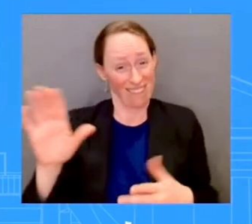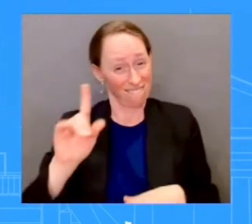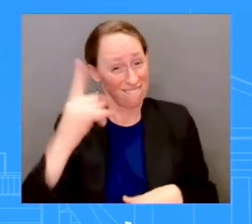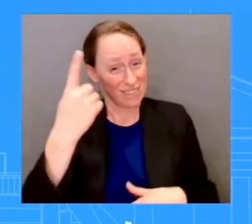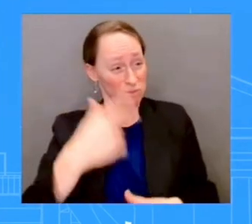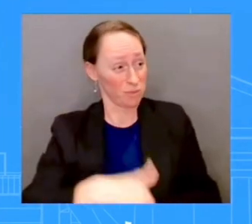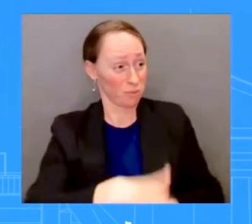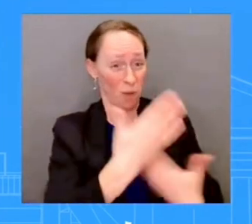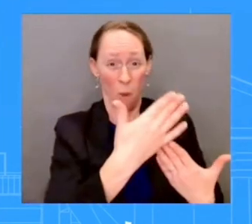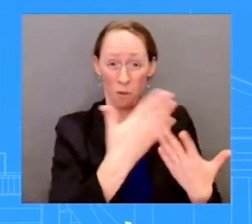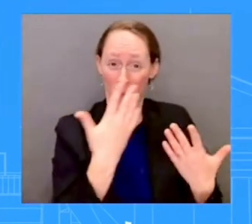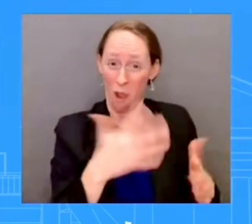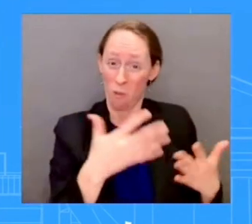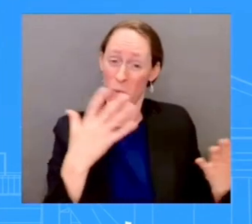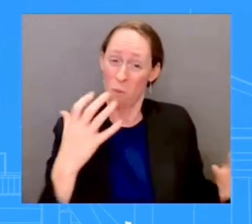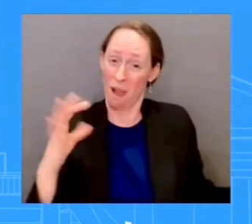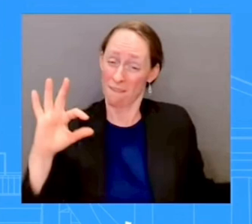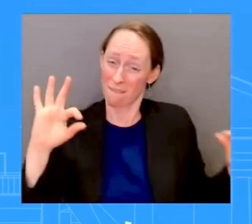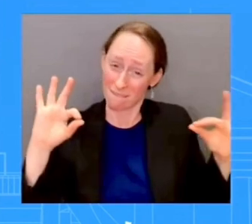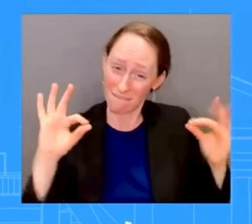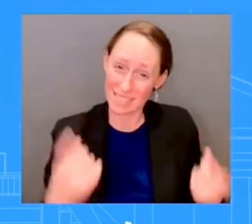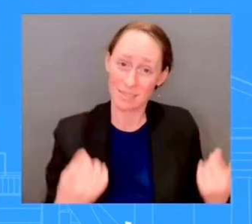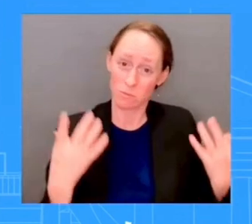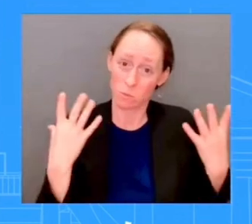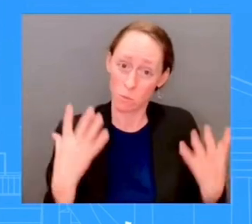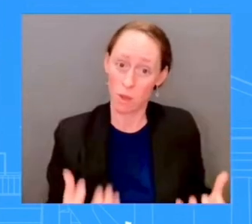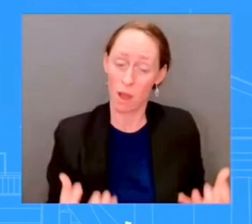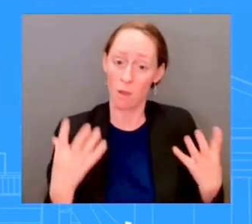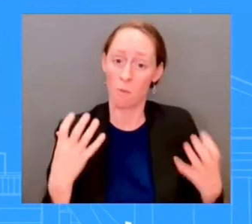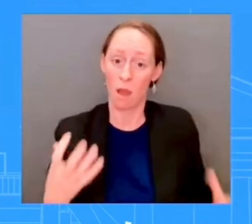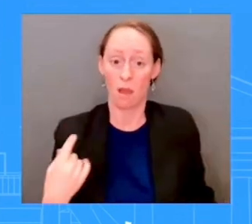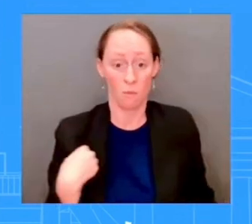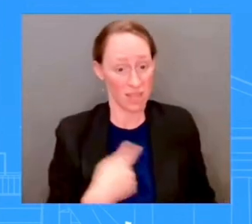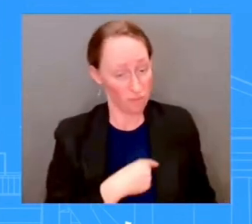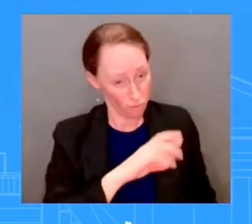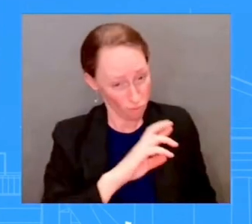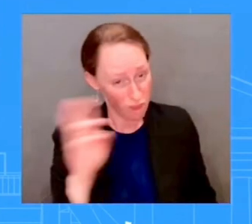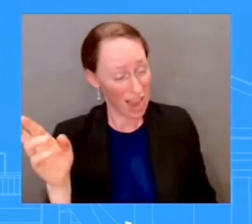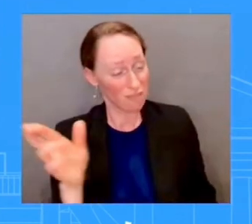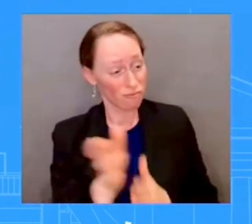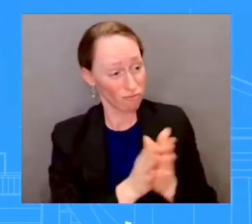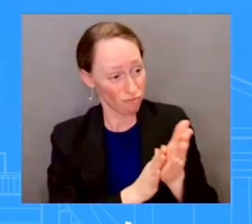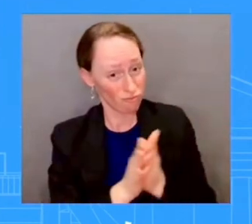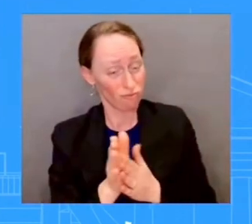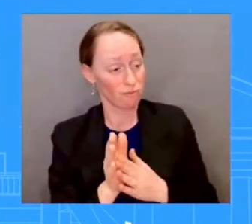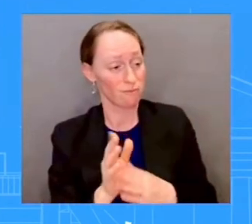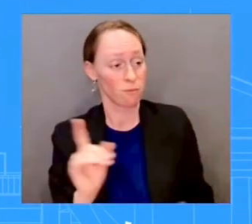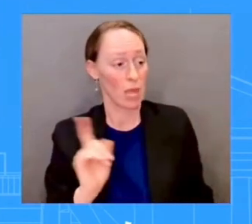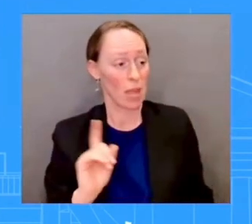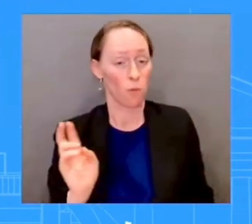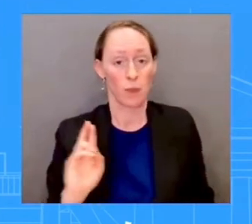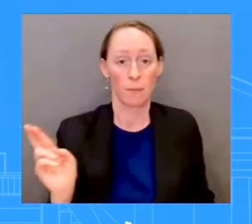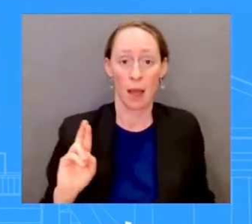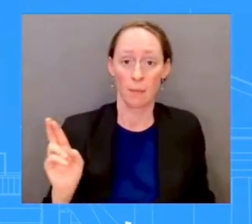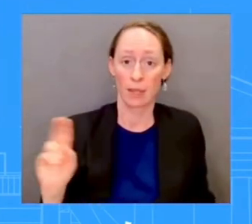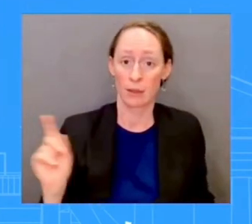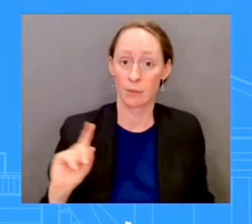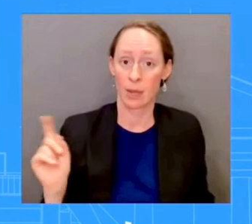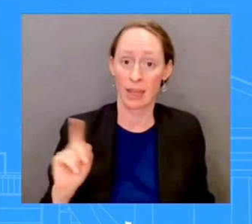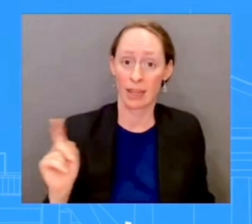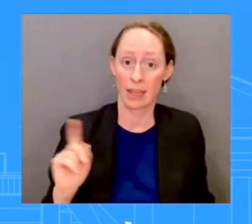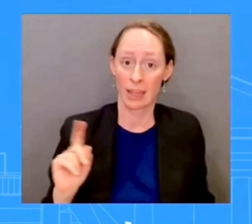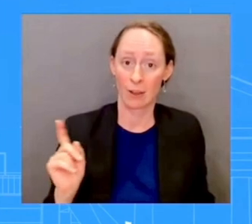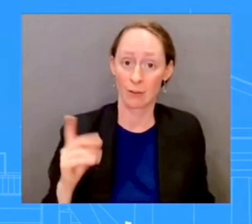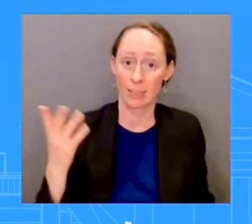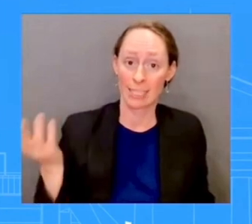with Congress, with Republicans. We need Republicans to do this. We just do. But they keep turning into a political stunt. Go ahead. I just